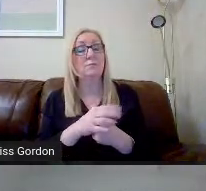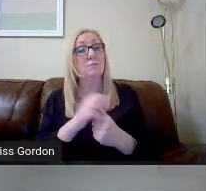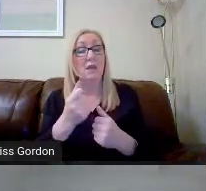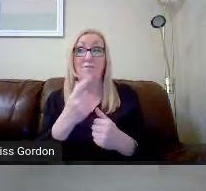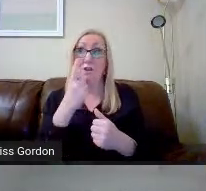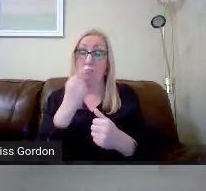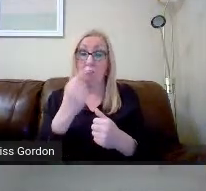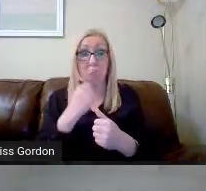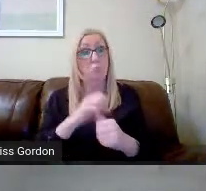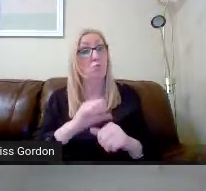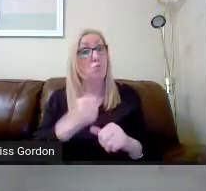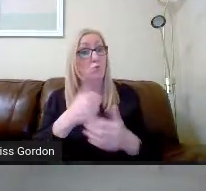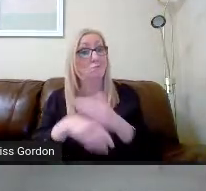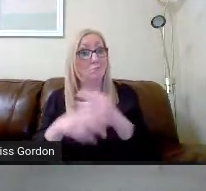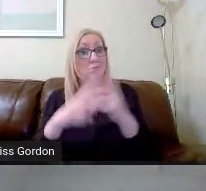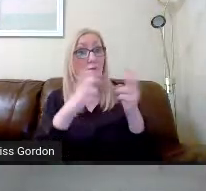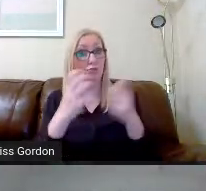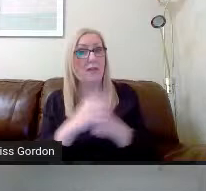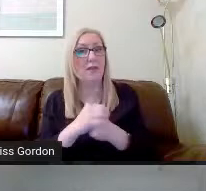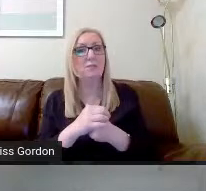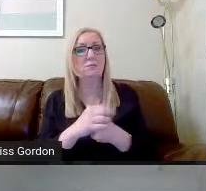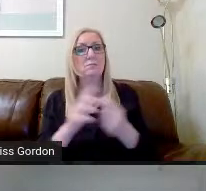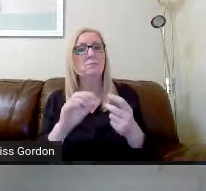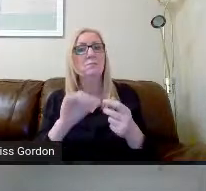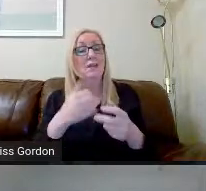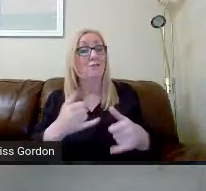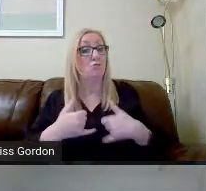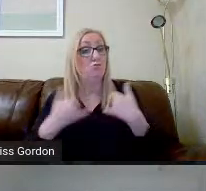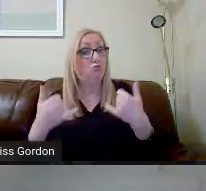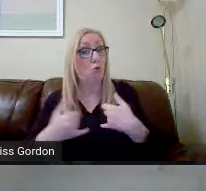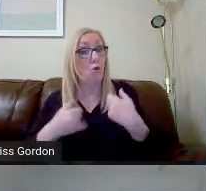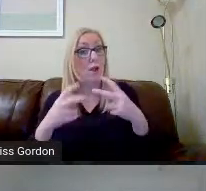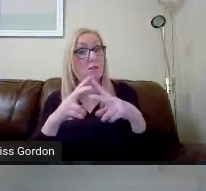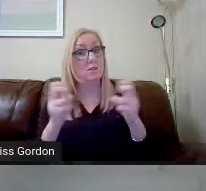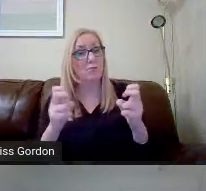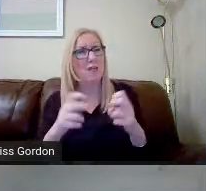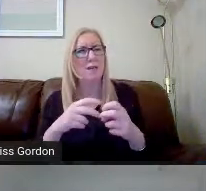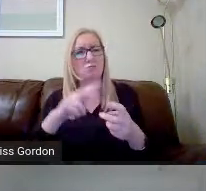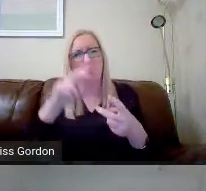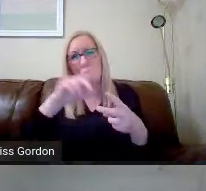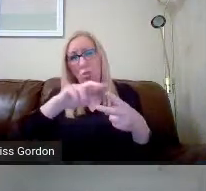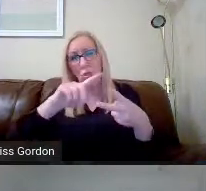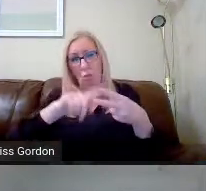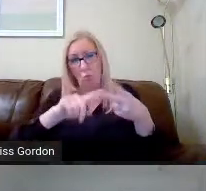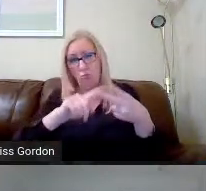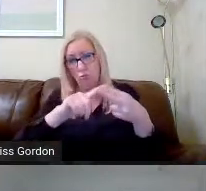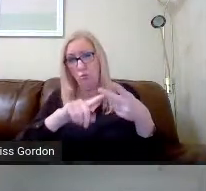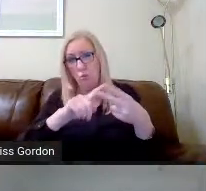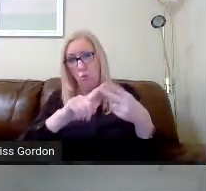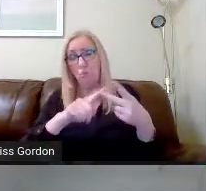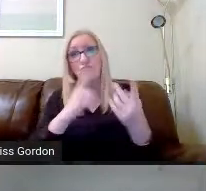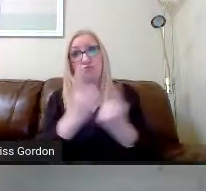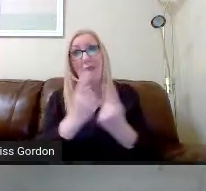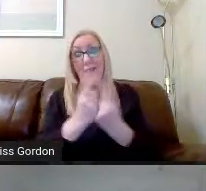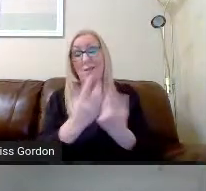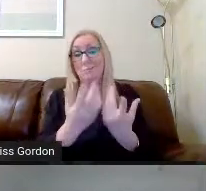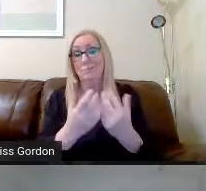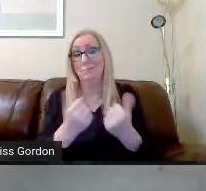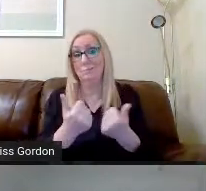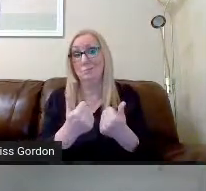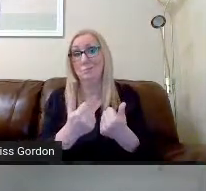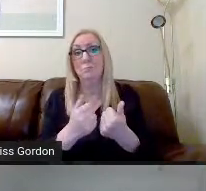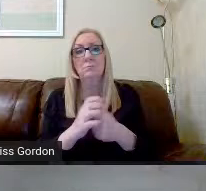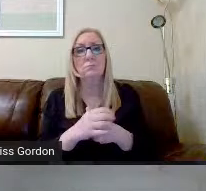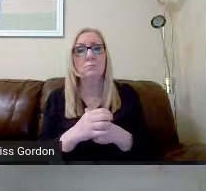in a subject, if you enjoy the subject, and these two things can go hand in hand. And